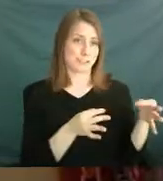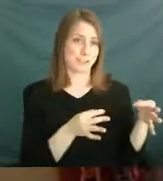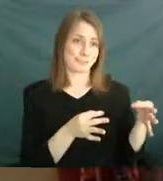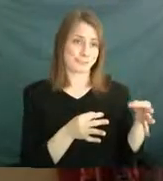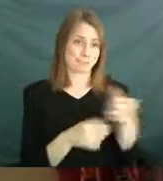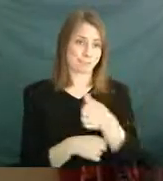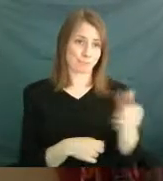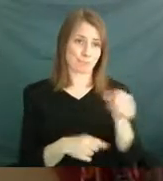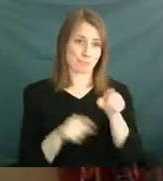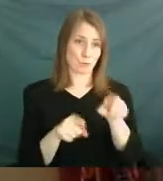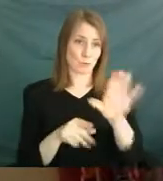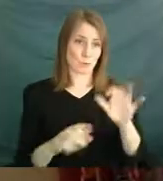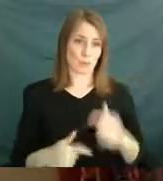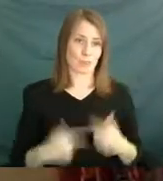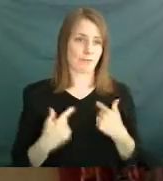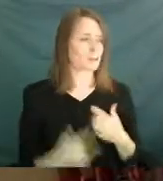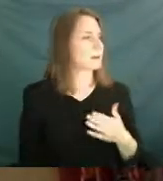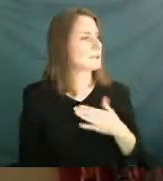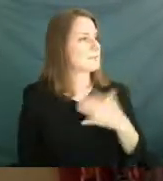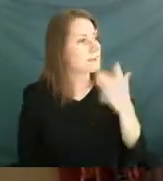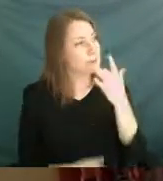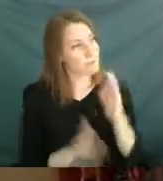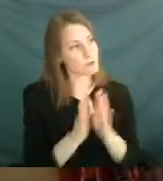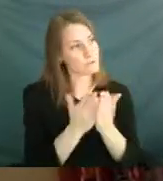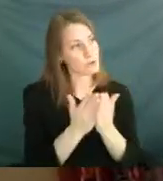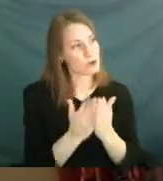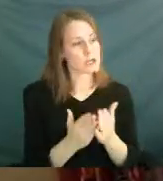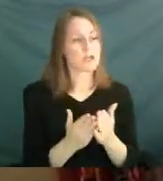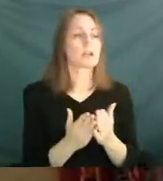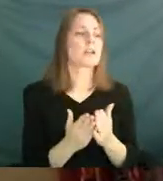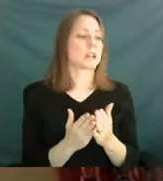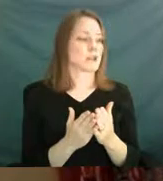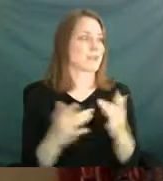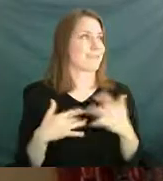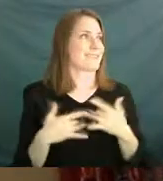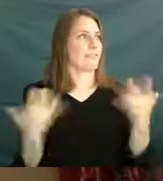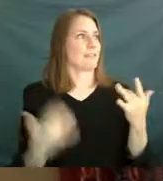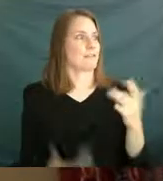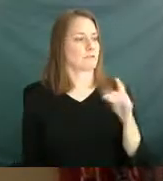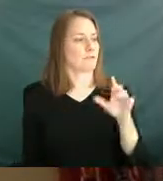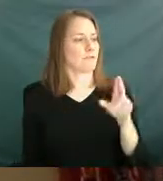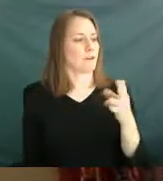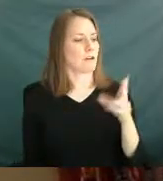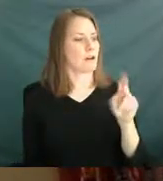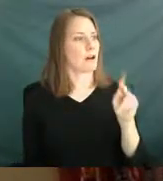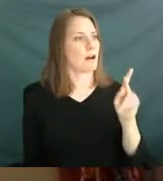My favorite book that we read in Rafe's class is The Adventures of Huckleberry Finn by Mark Twain.